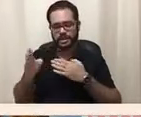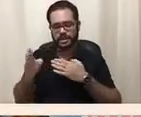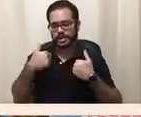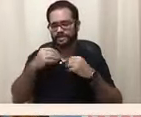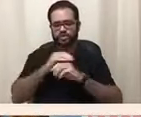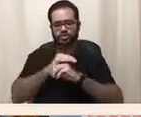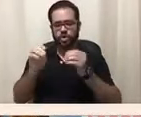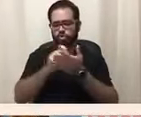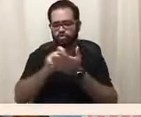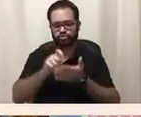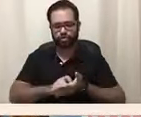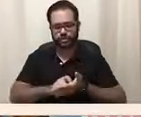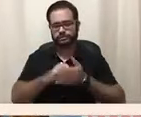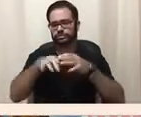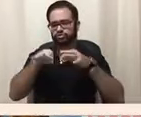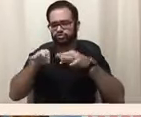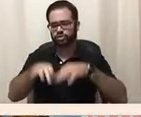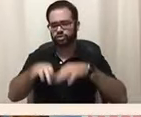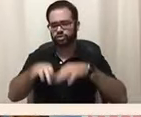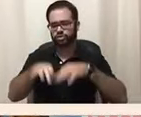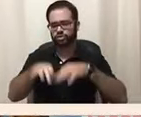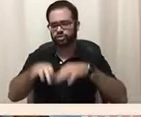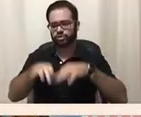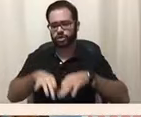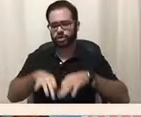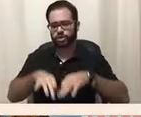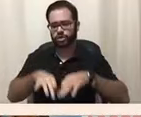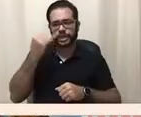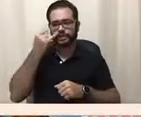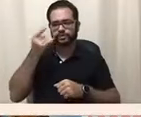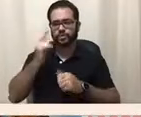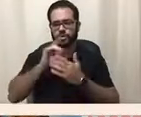to ever become so severely disabled.